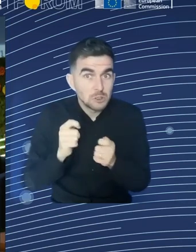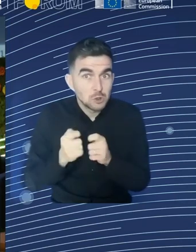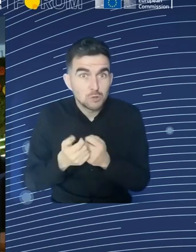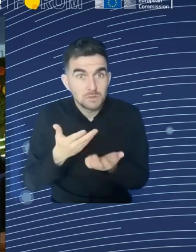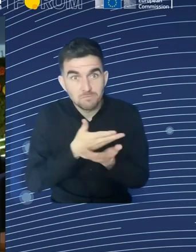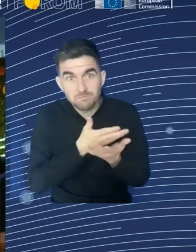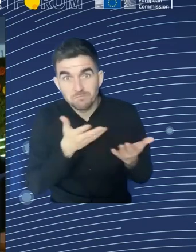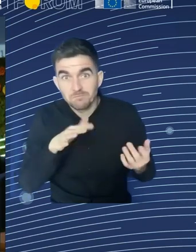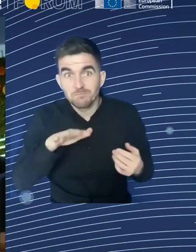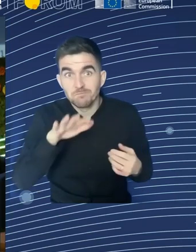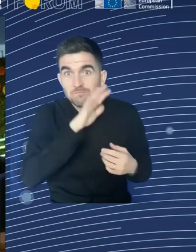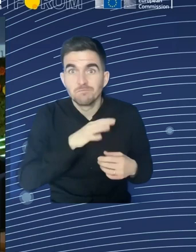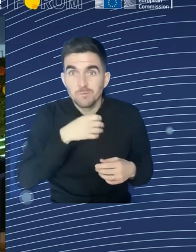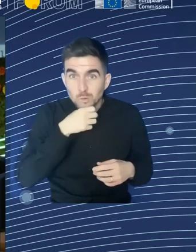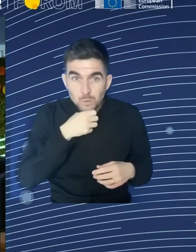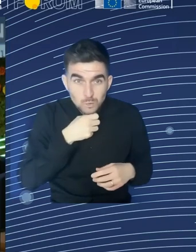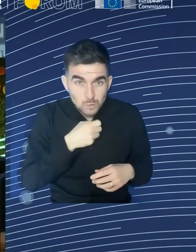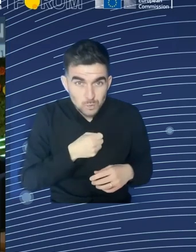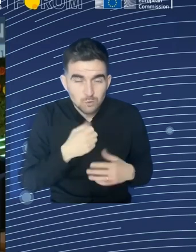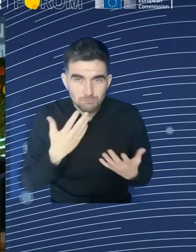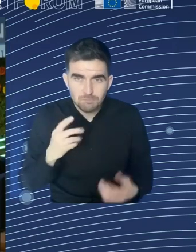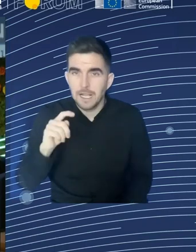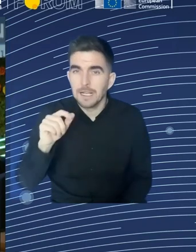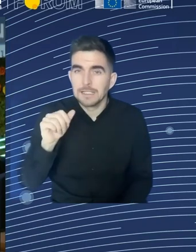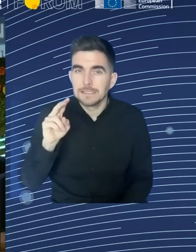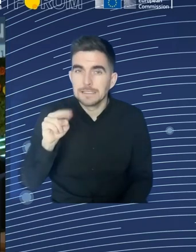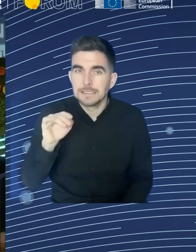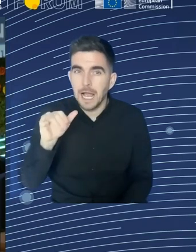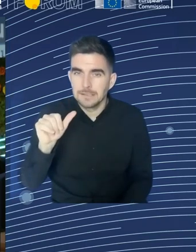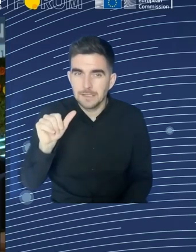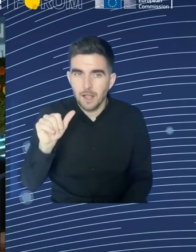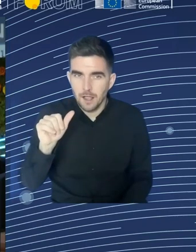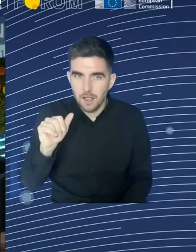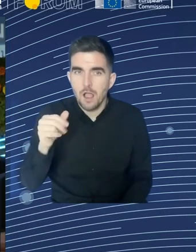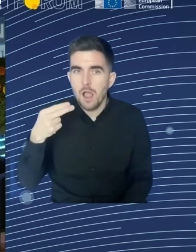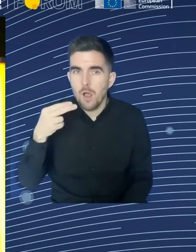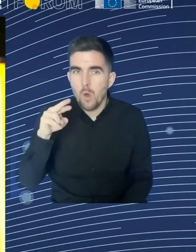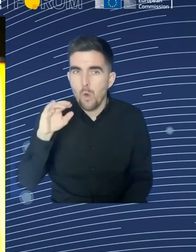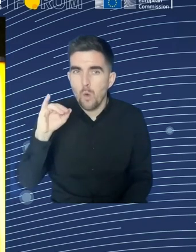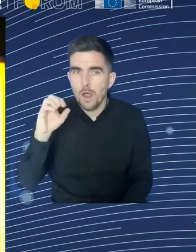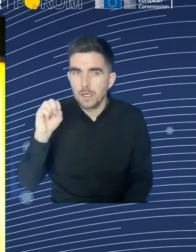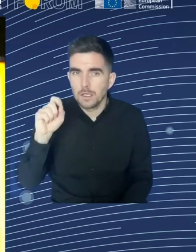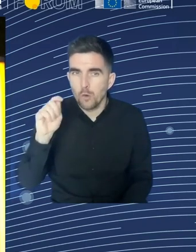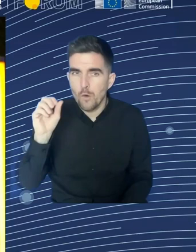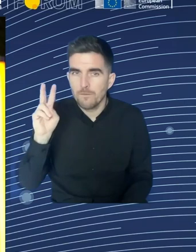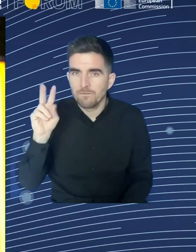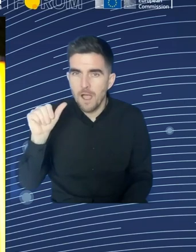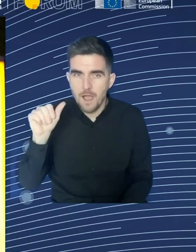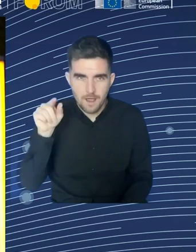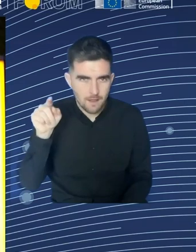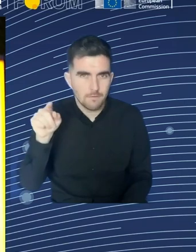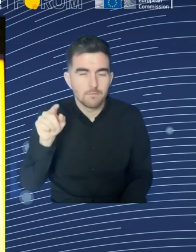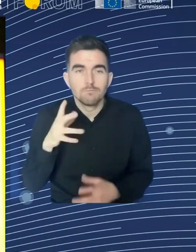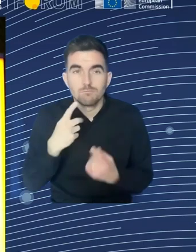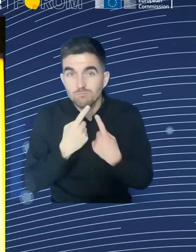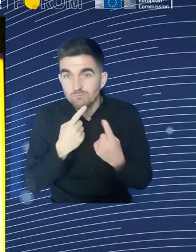feedback to policies at EU level? Well, I think that Europe can learn a lot from local